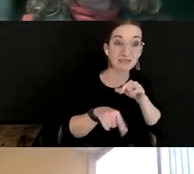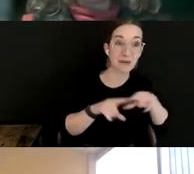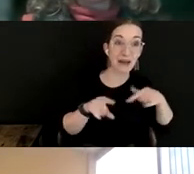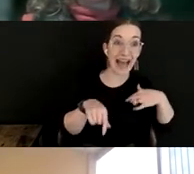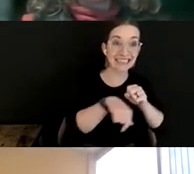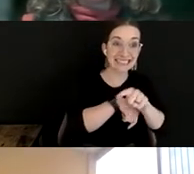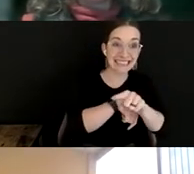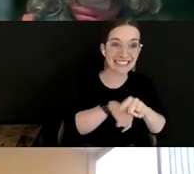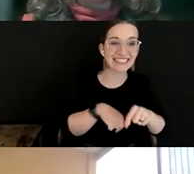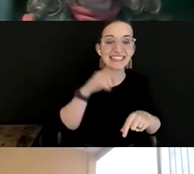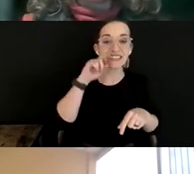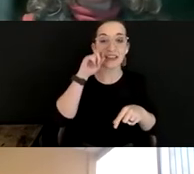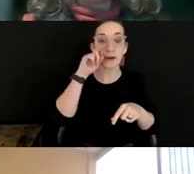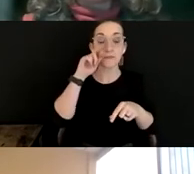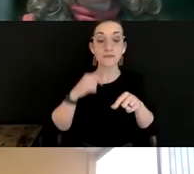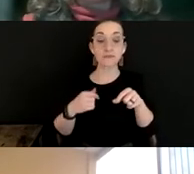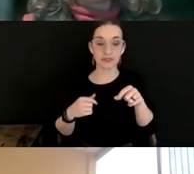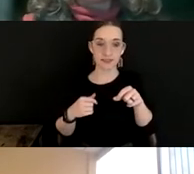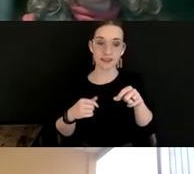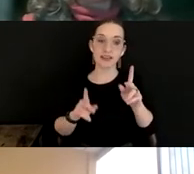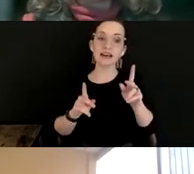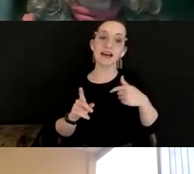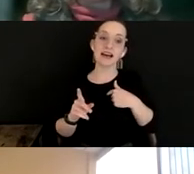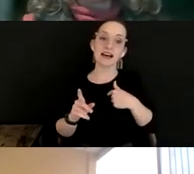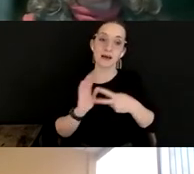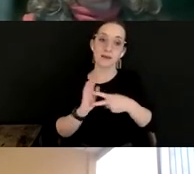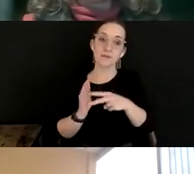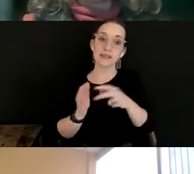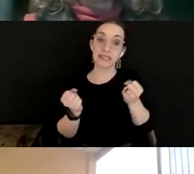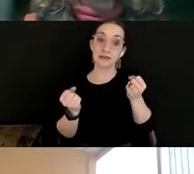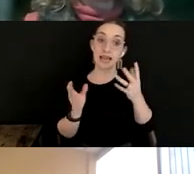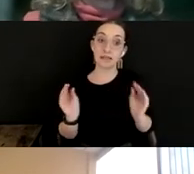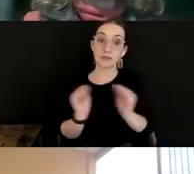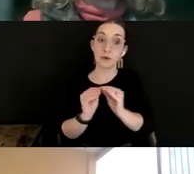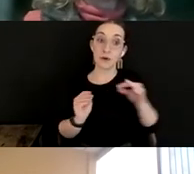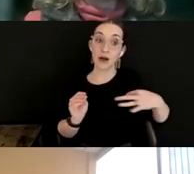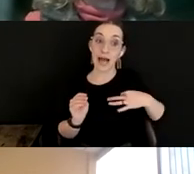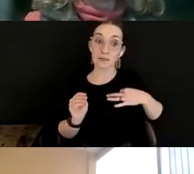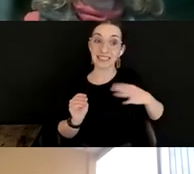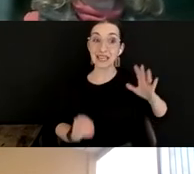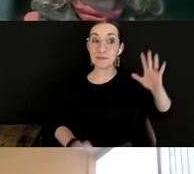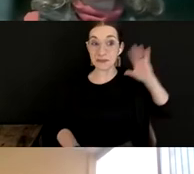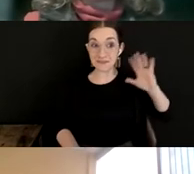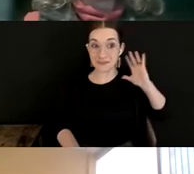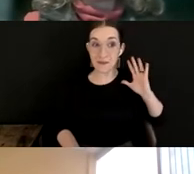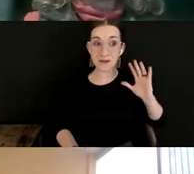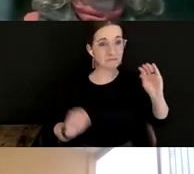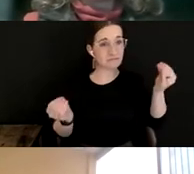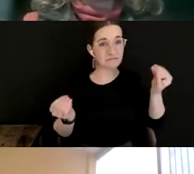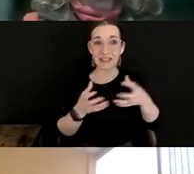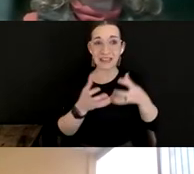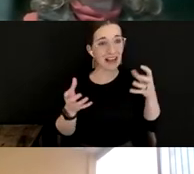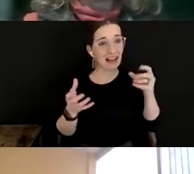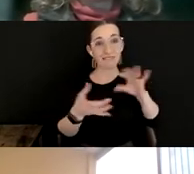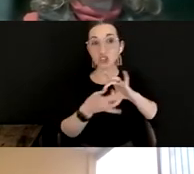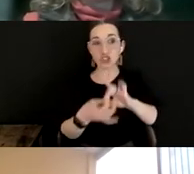people, as I referenced, a lot more applicants who don't have direct performing arts experience.